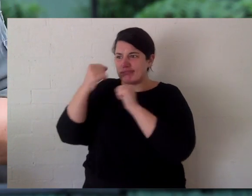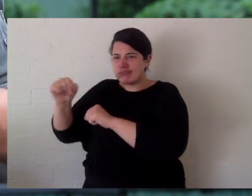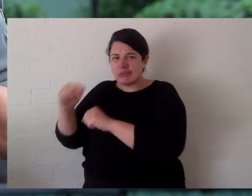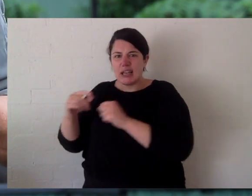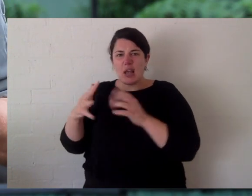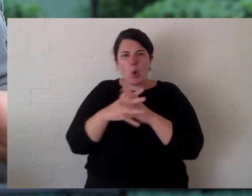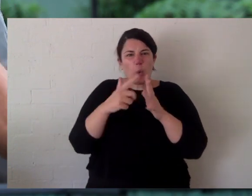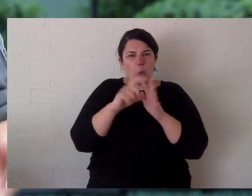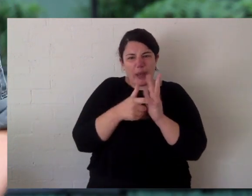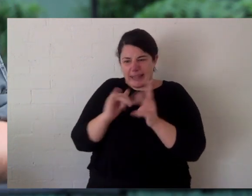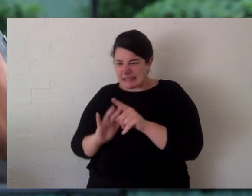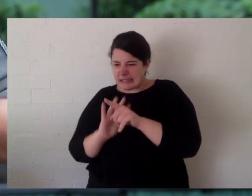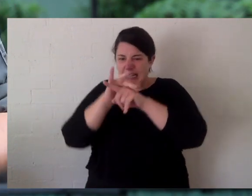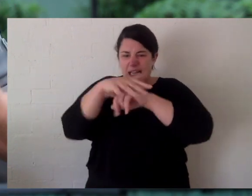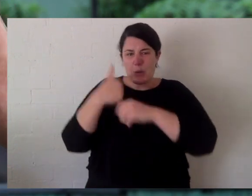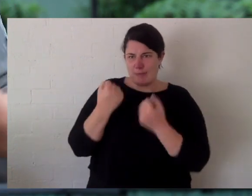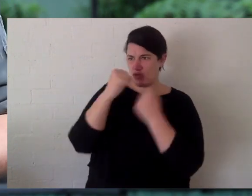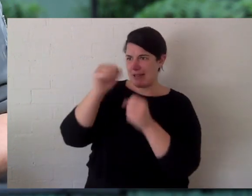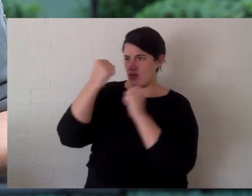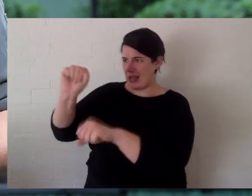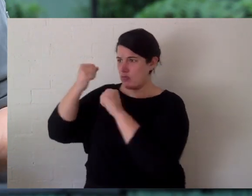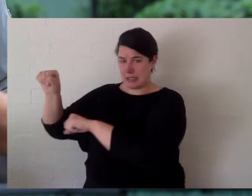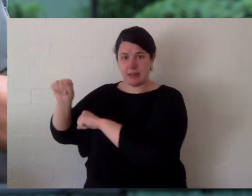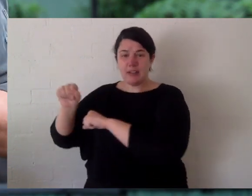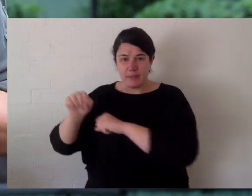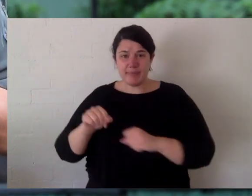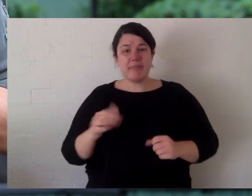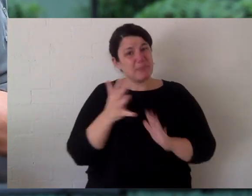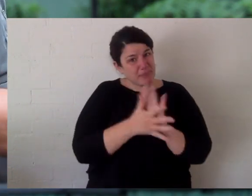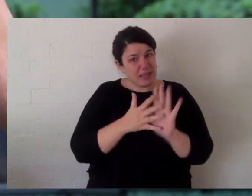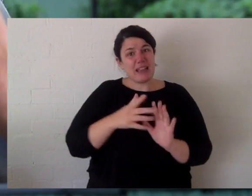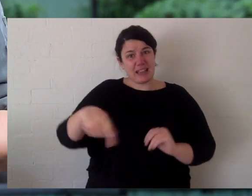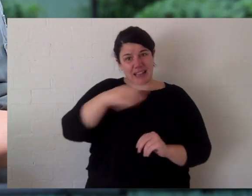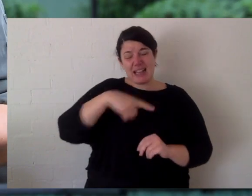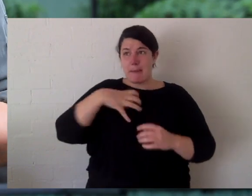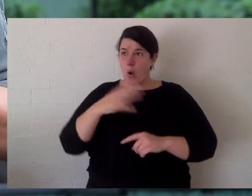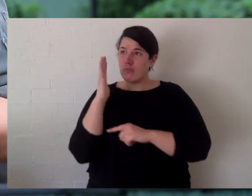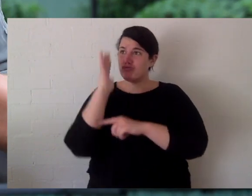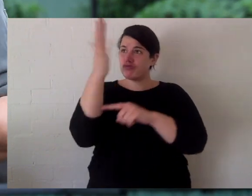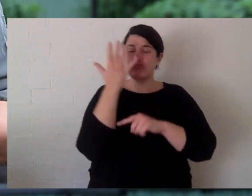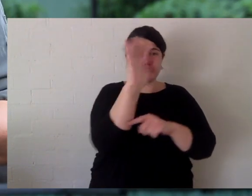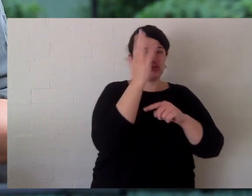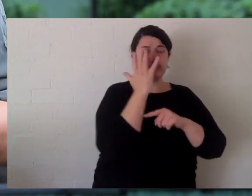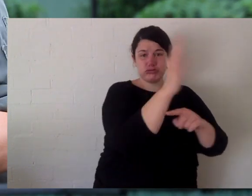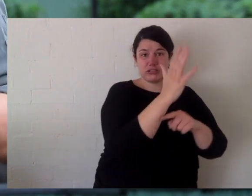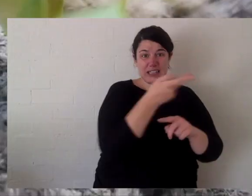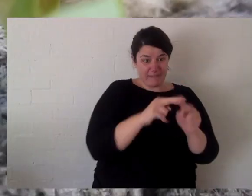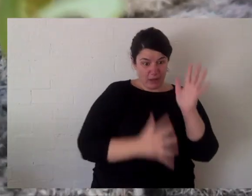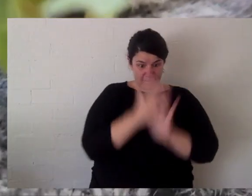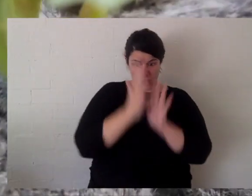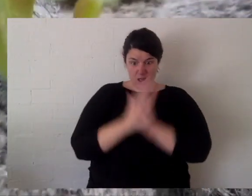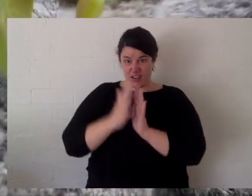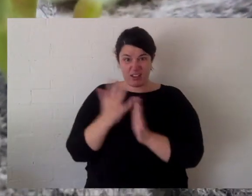feral weeds, simply by preserving their habitat. What they need is eucalypt forest, wet or dry. But if it